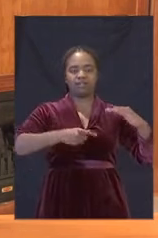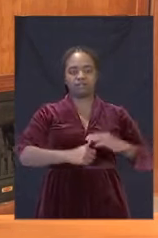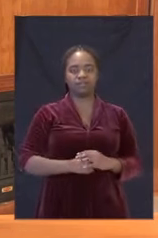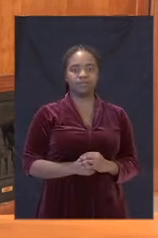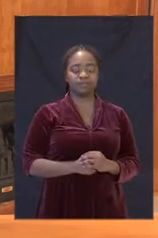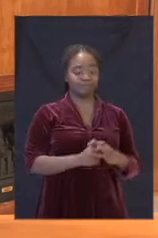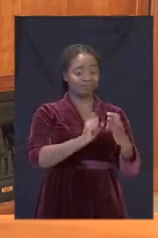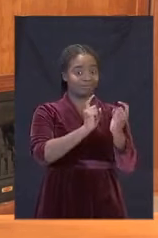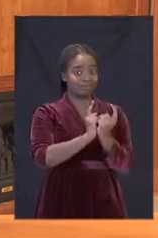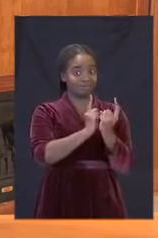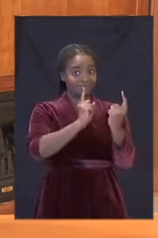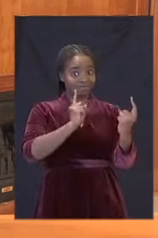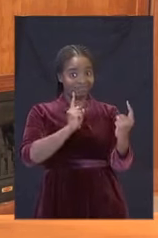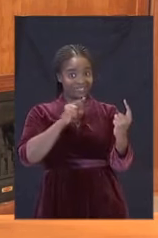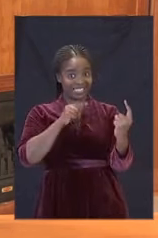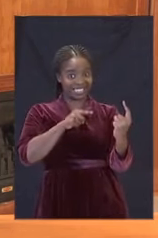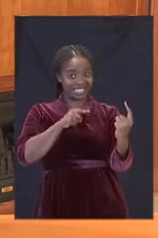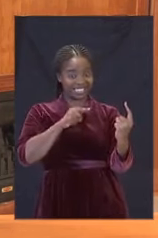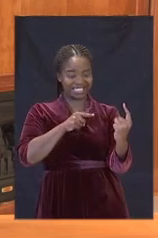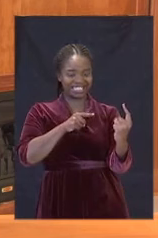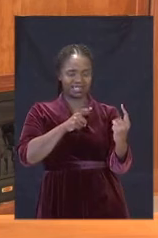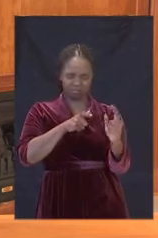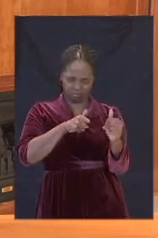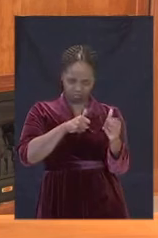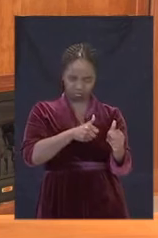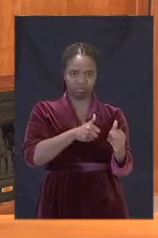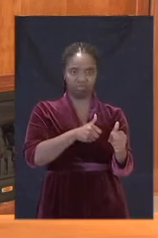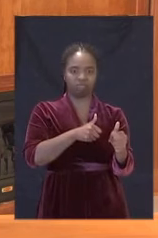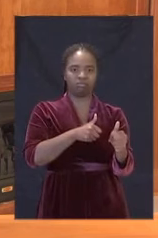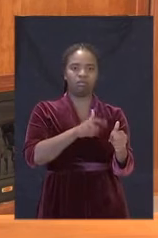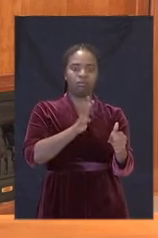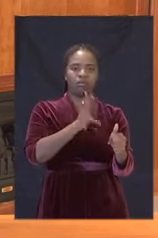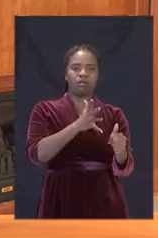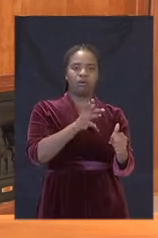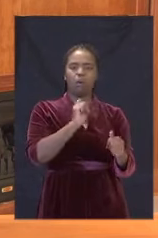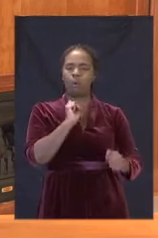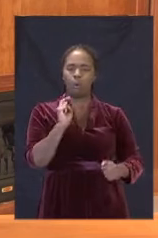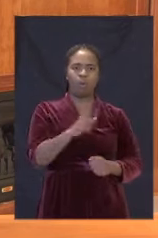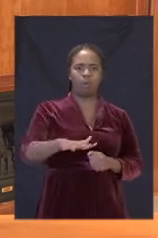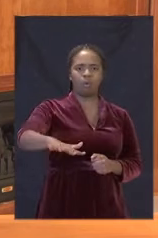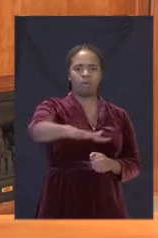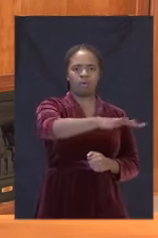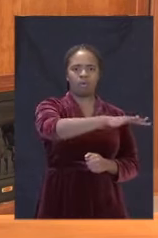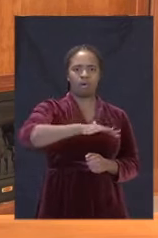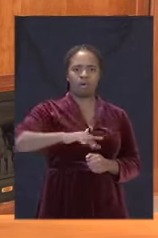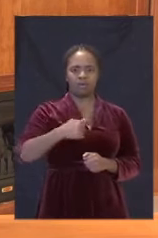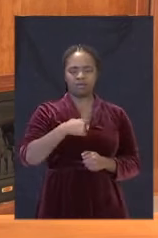distancing will have to be observed and all worshipers and participants